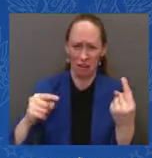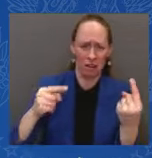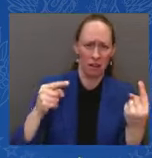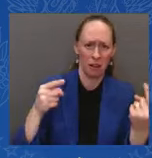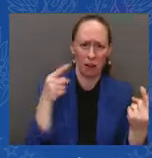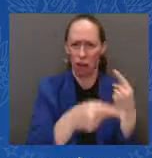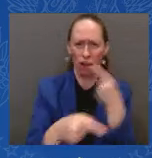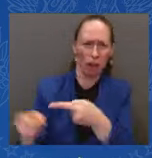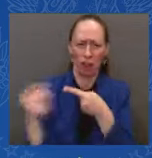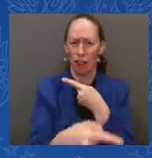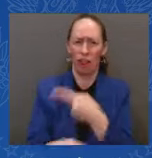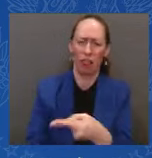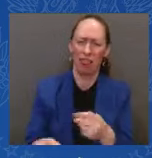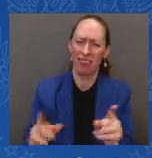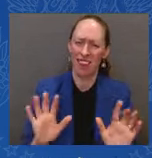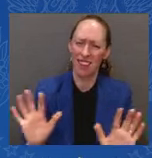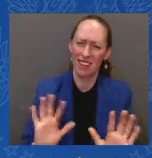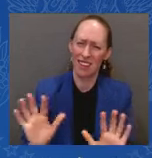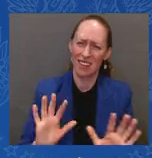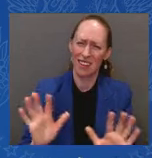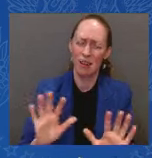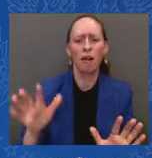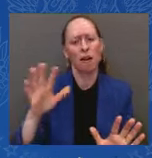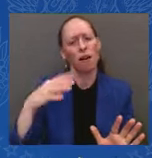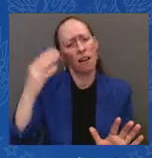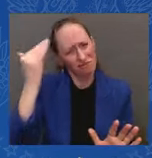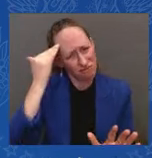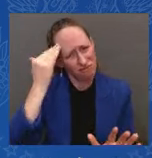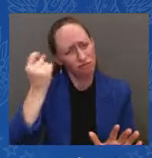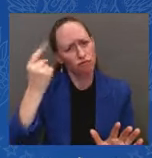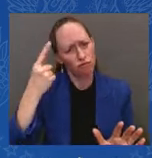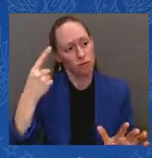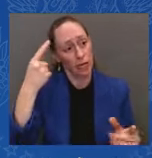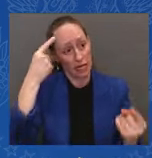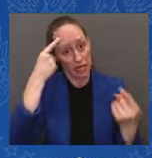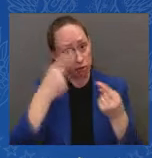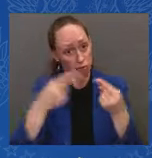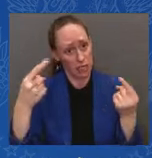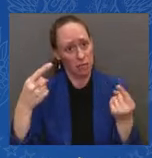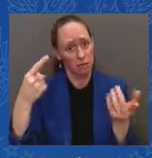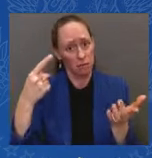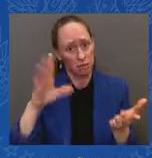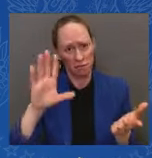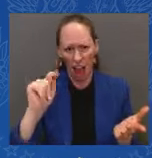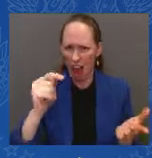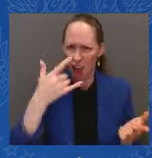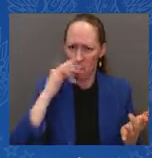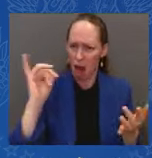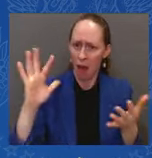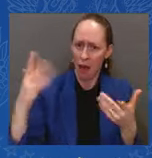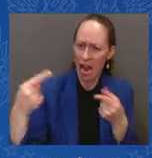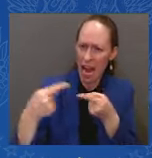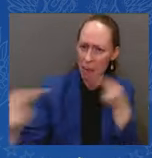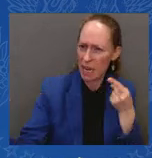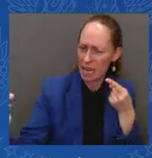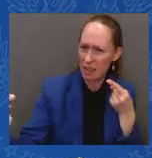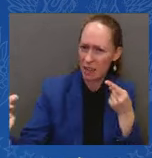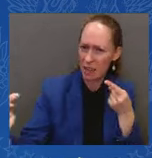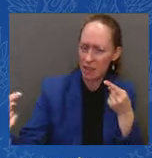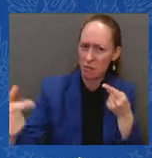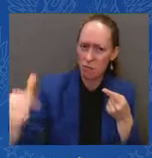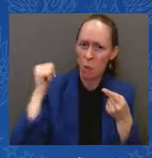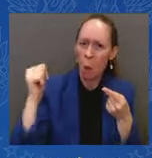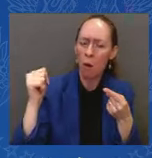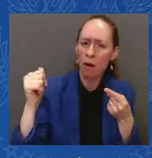one another. And we can do that. I joined with Minority Leader Jeffers — excuse me, Jeffers,